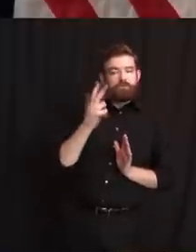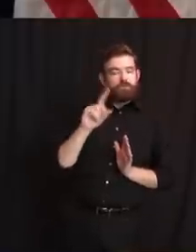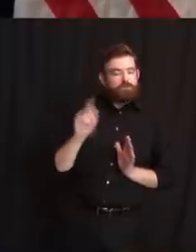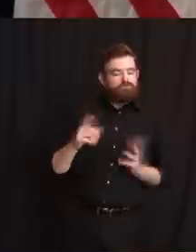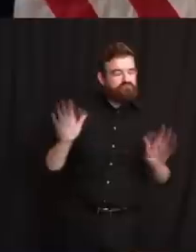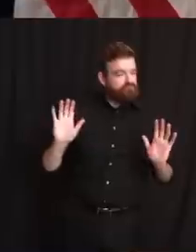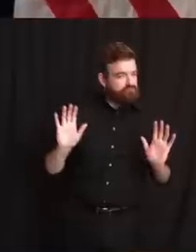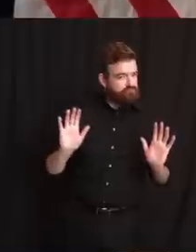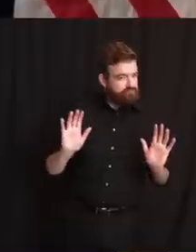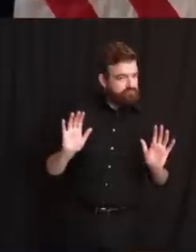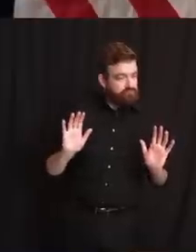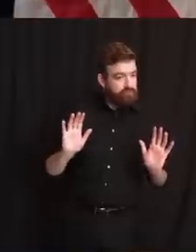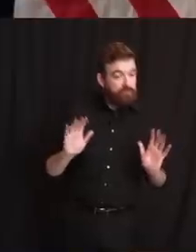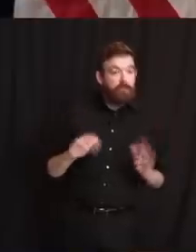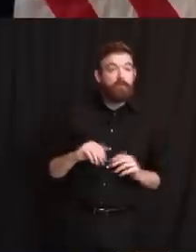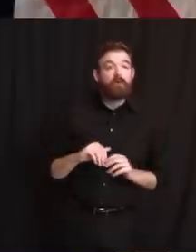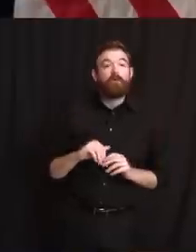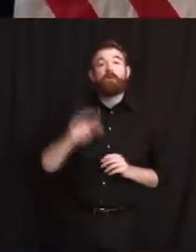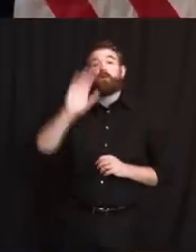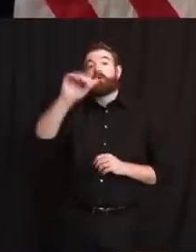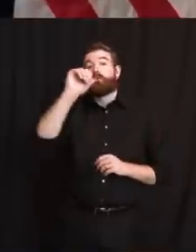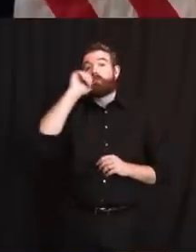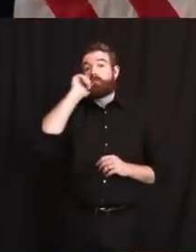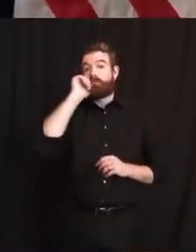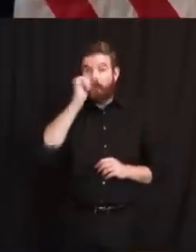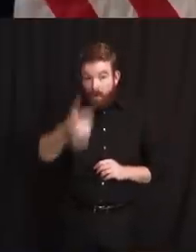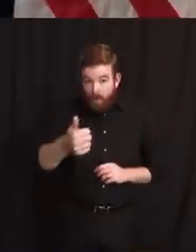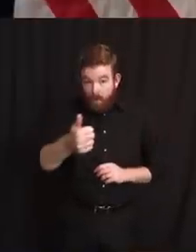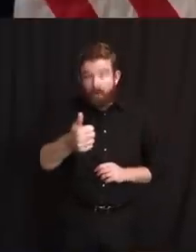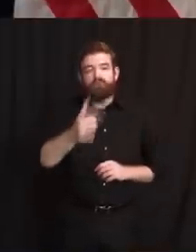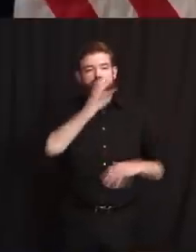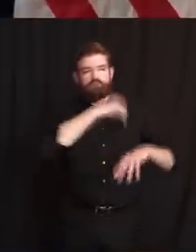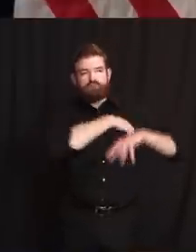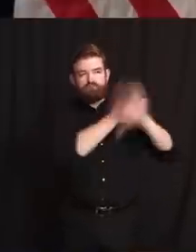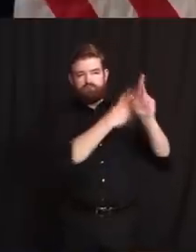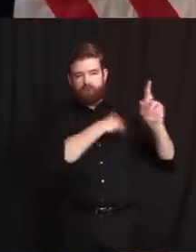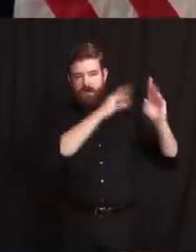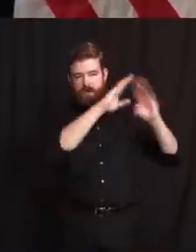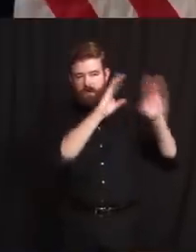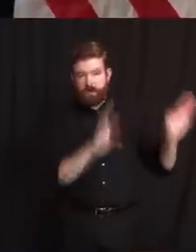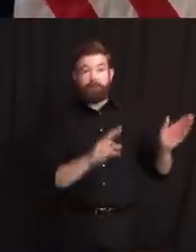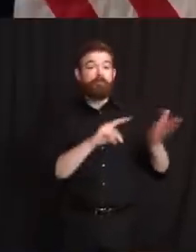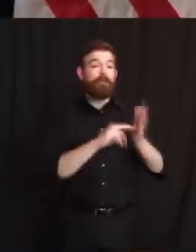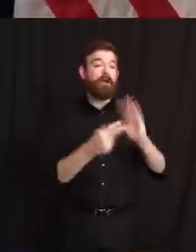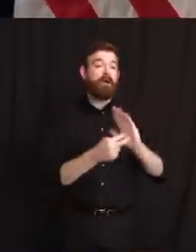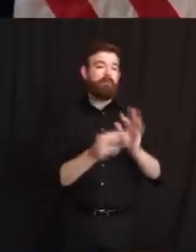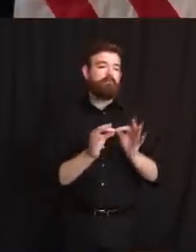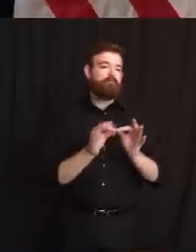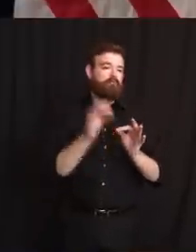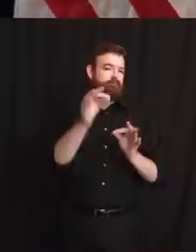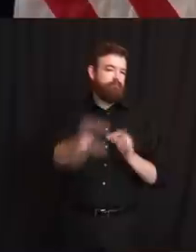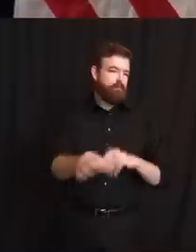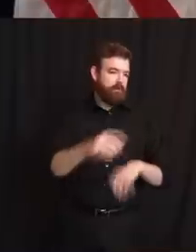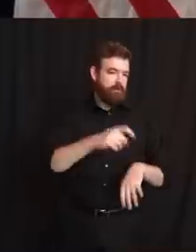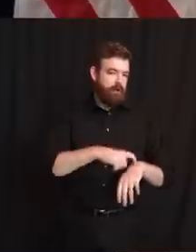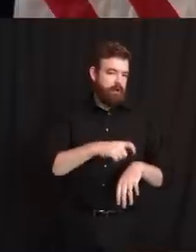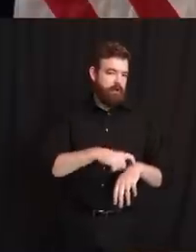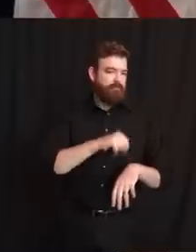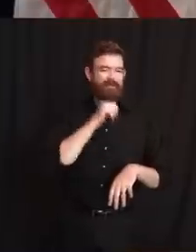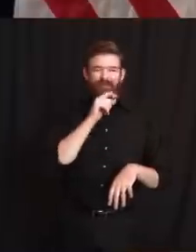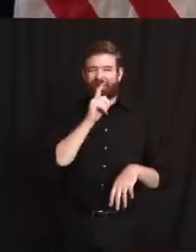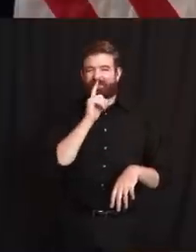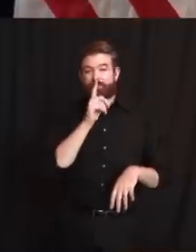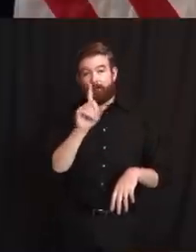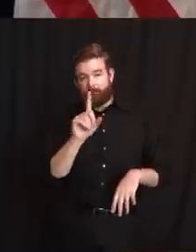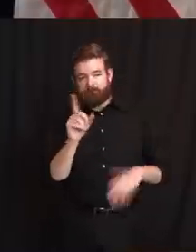House video conference tomorrow. So we're moving tomorrow. Do you know when yet, Dan? Okay, we'll get it to you. But it will not be at one o'clock. I think